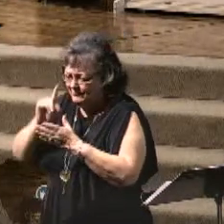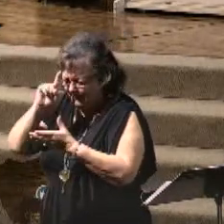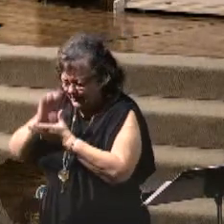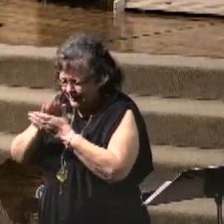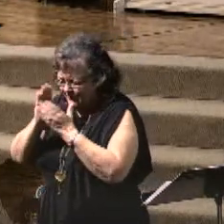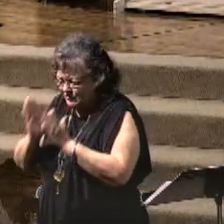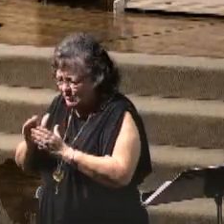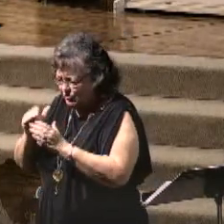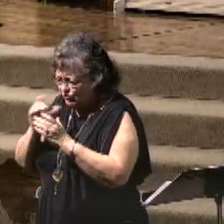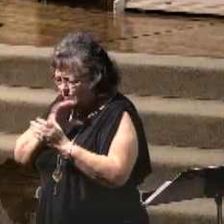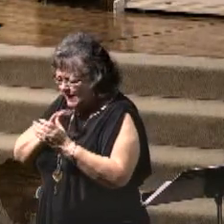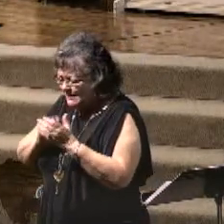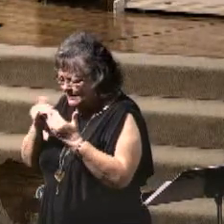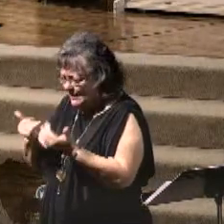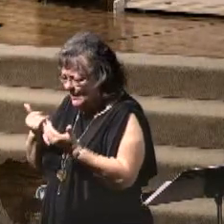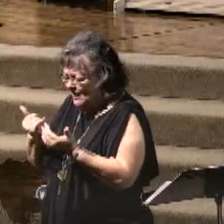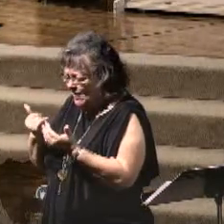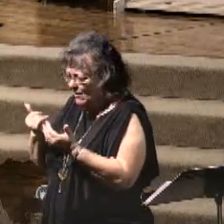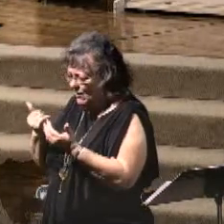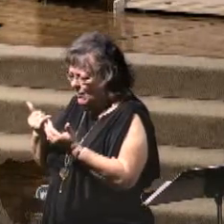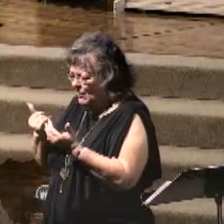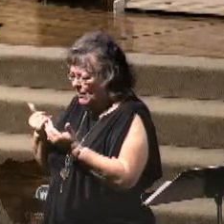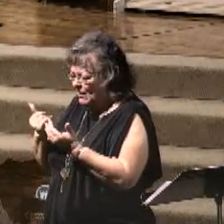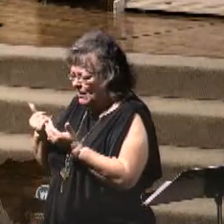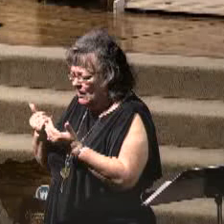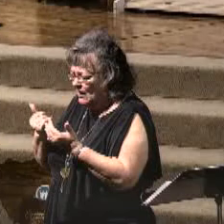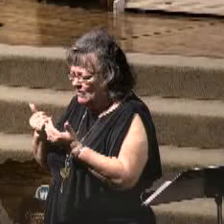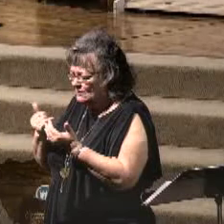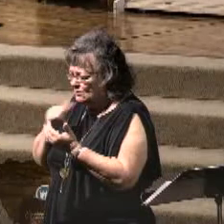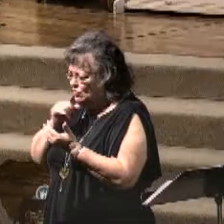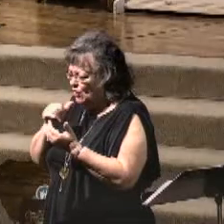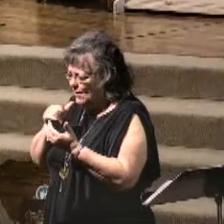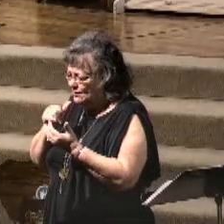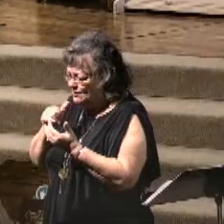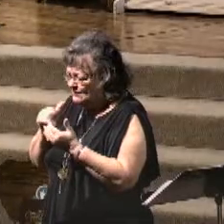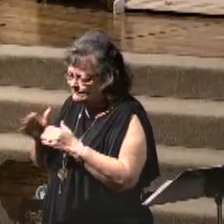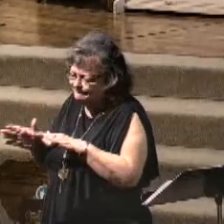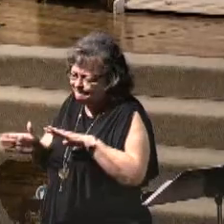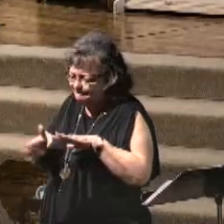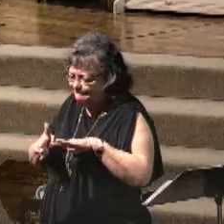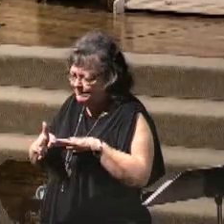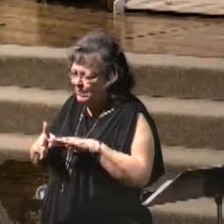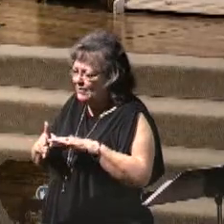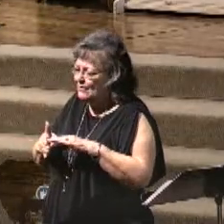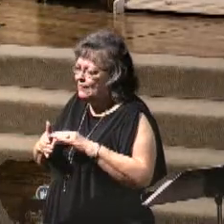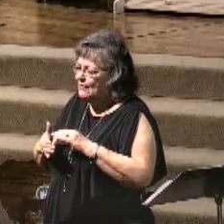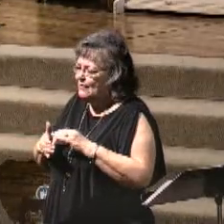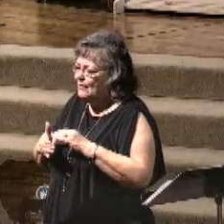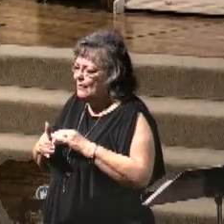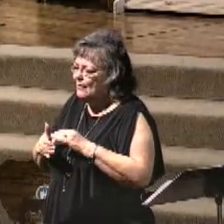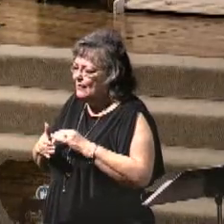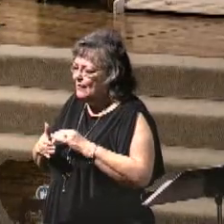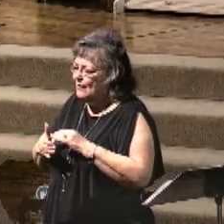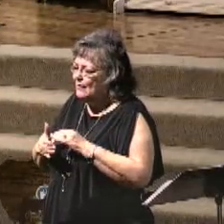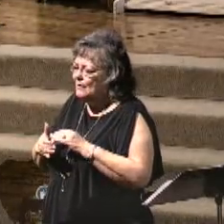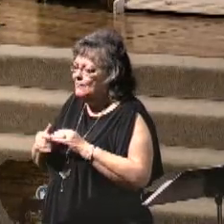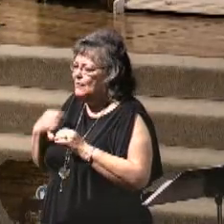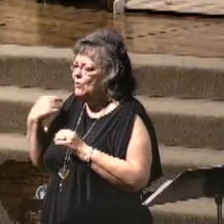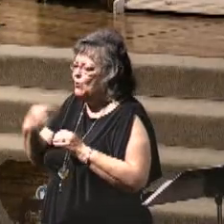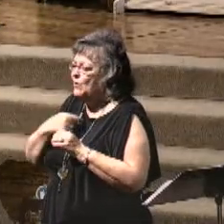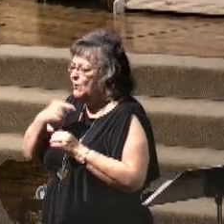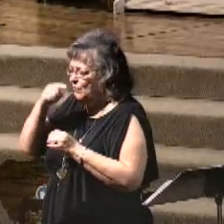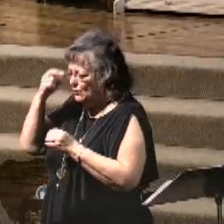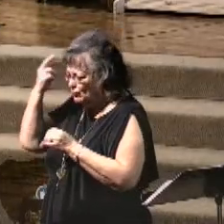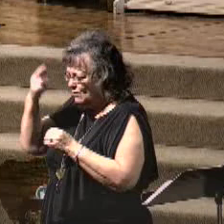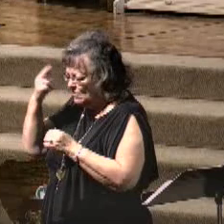Christ, to not just tuck this away, but, Lord, to realize and to envision our